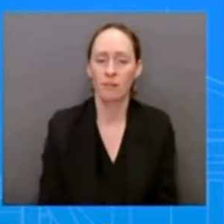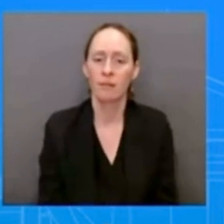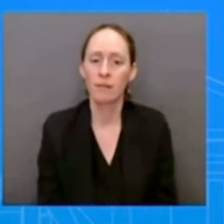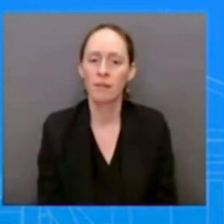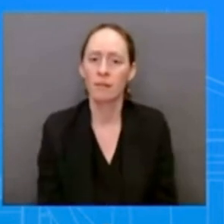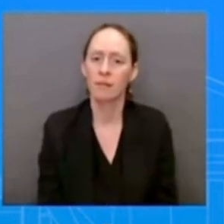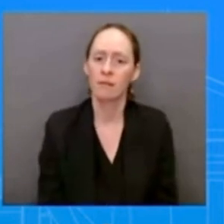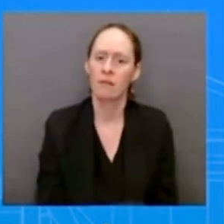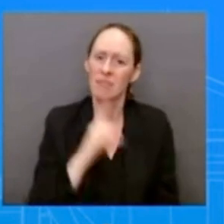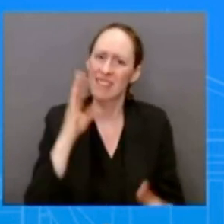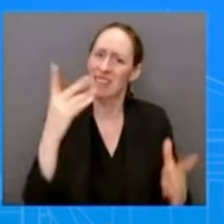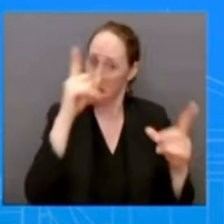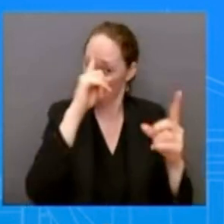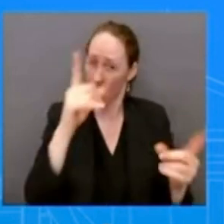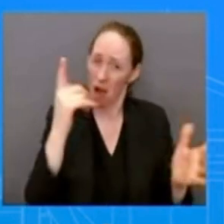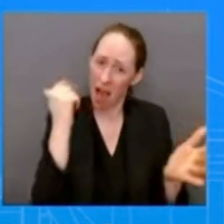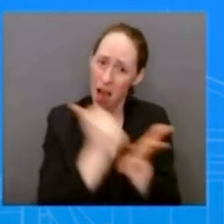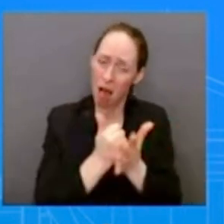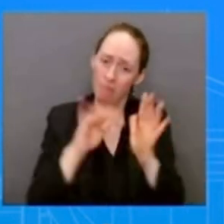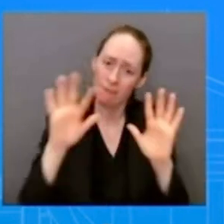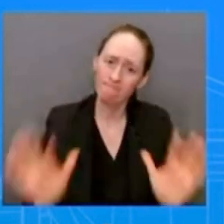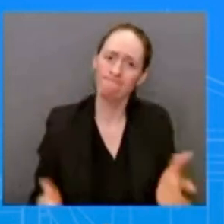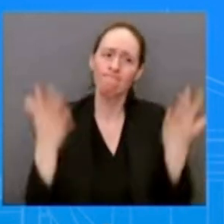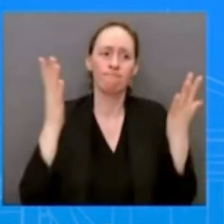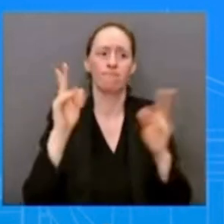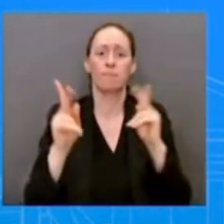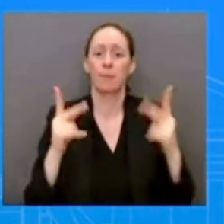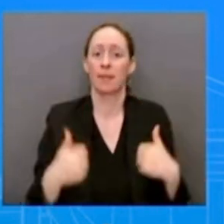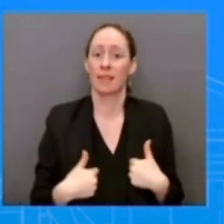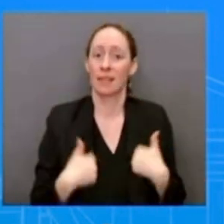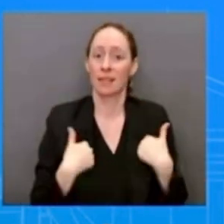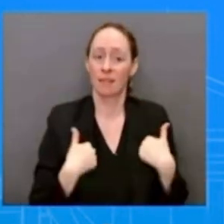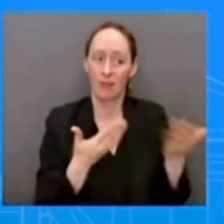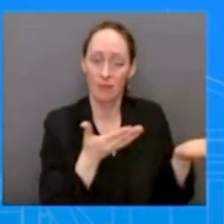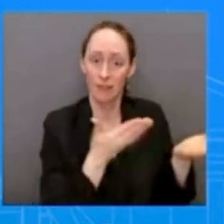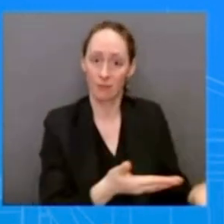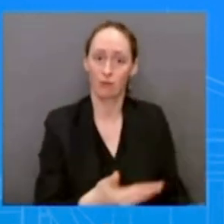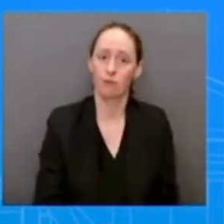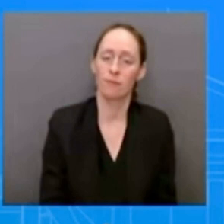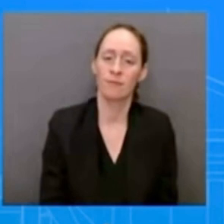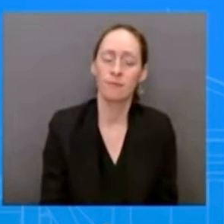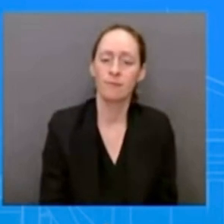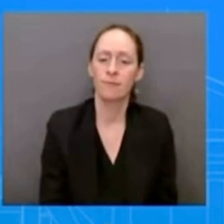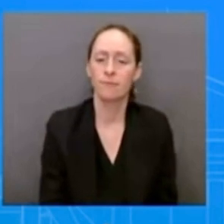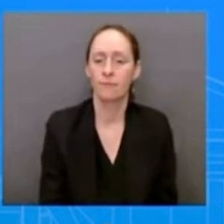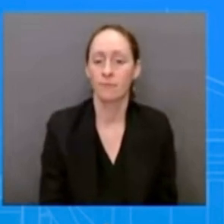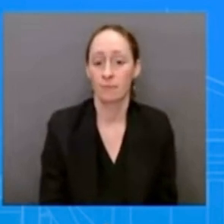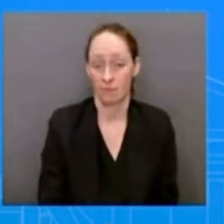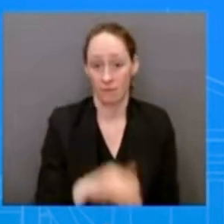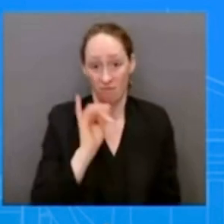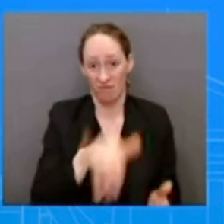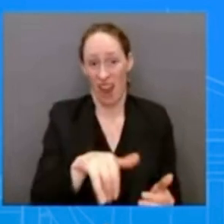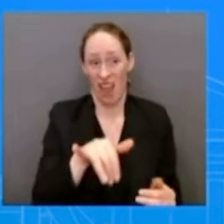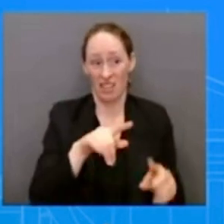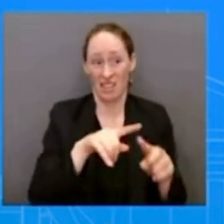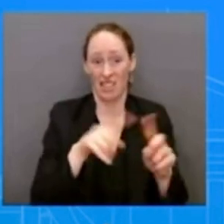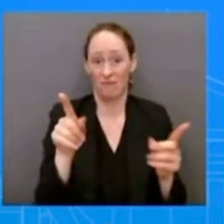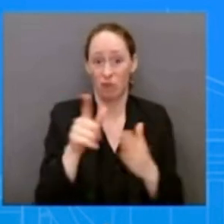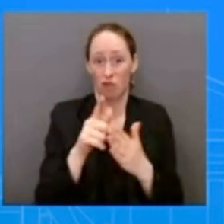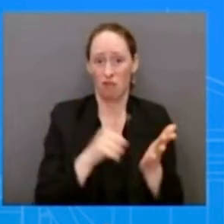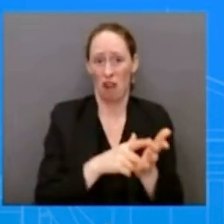enacted would not only as as Corrine rightly said just be devastating to a whole community of people inside Uganda but